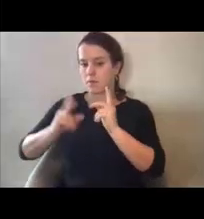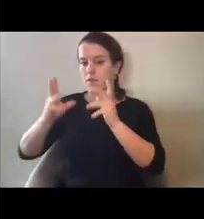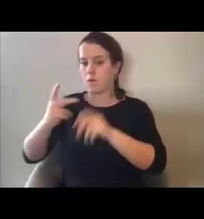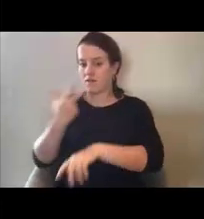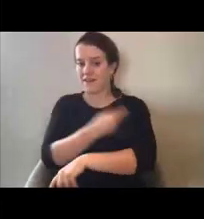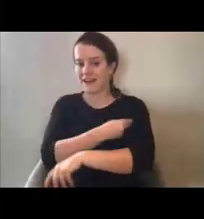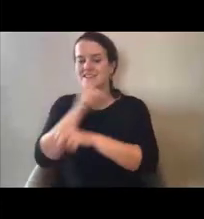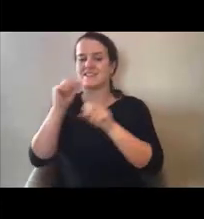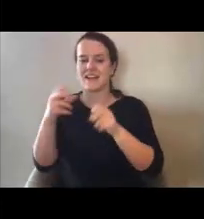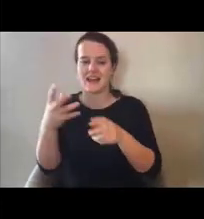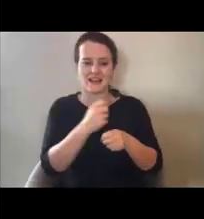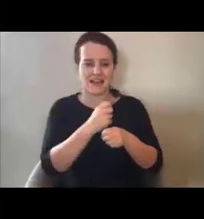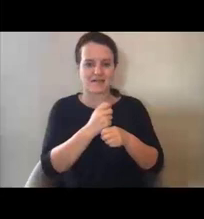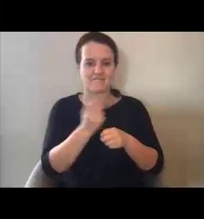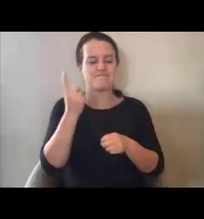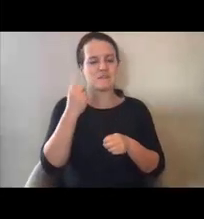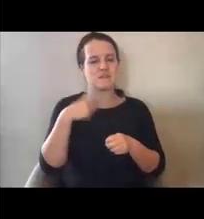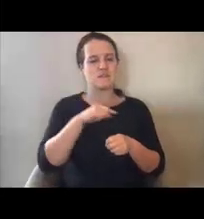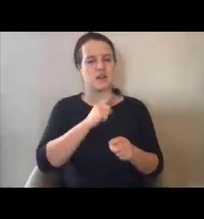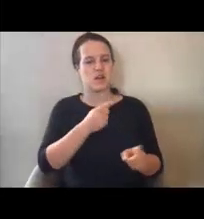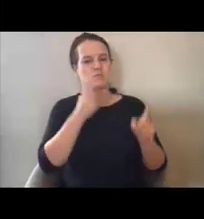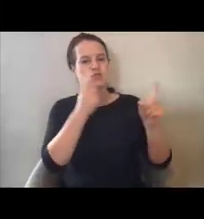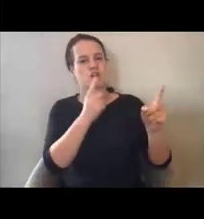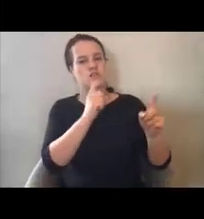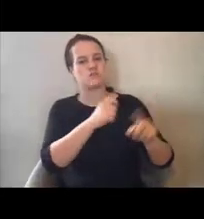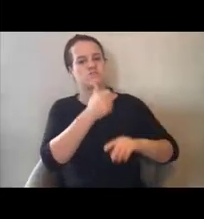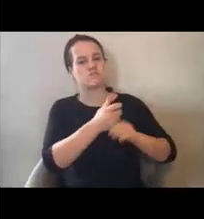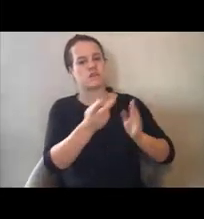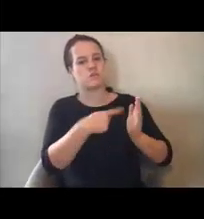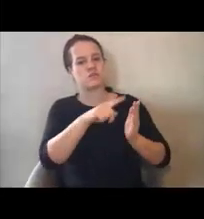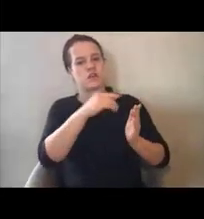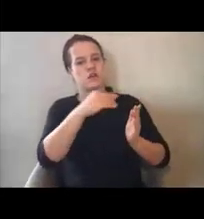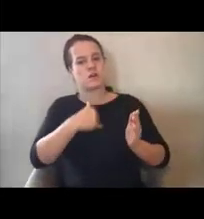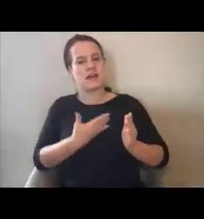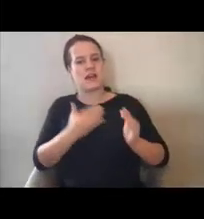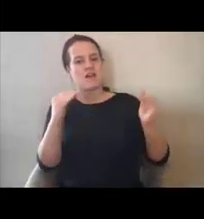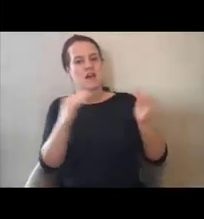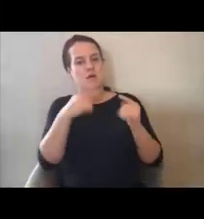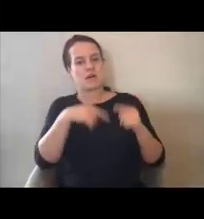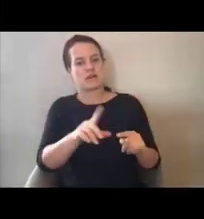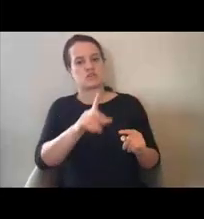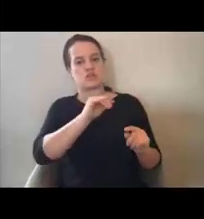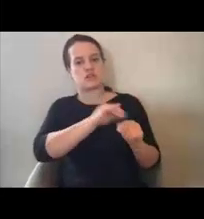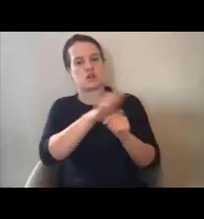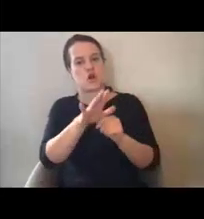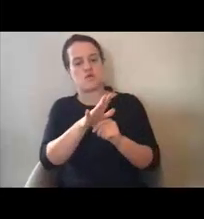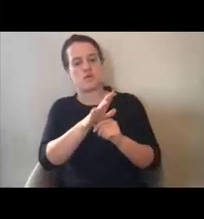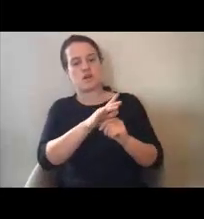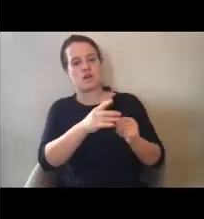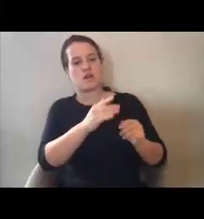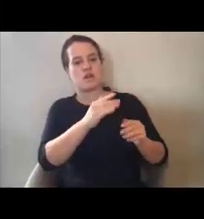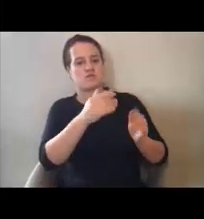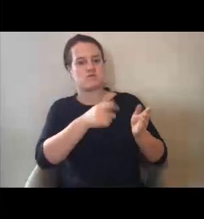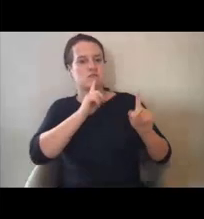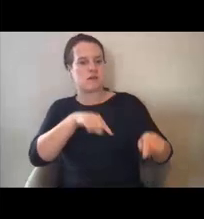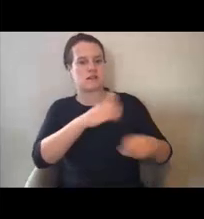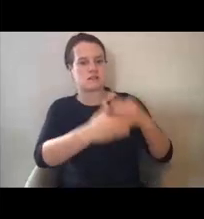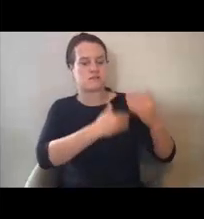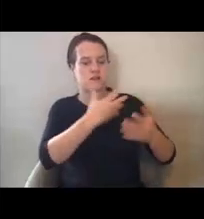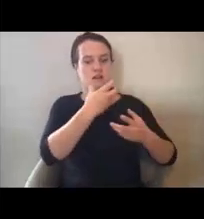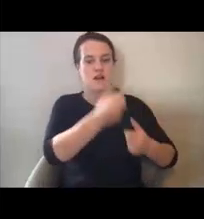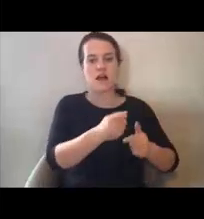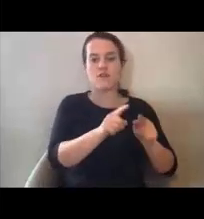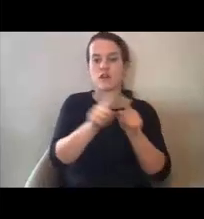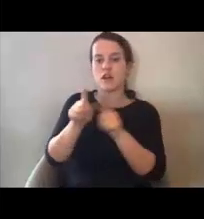Our objective is to ensure equity in the COVID-19 response and recovery, and FEMA's requirements and review processes are designed